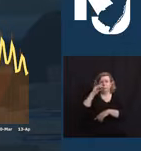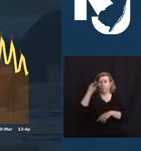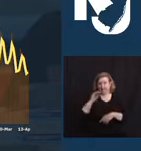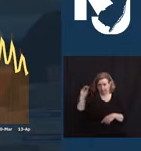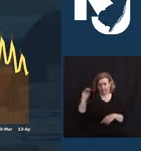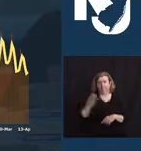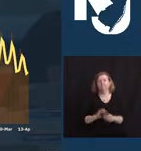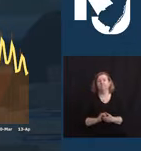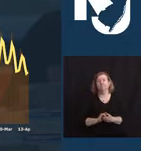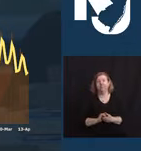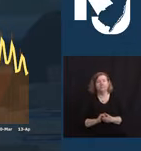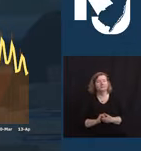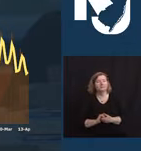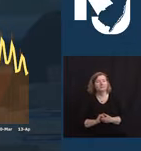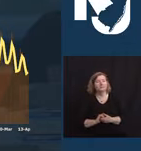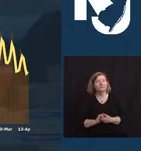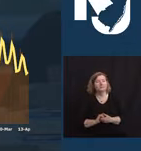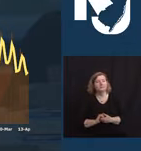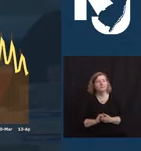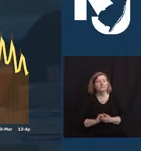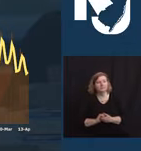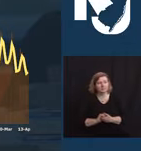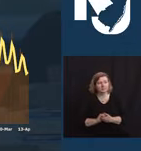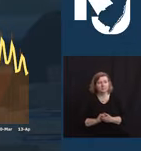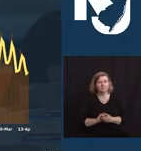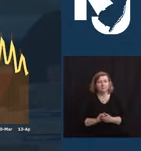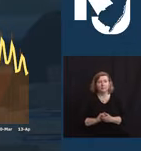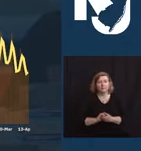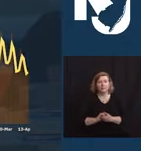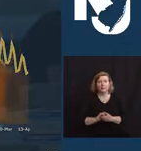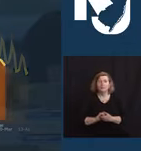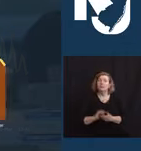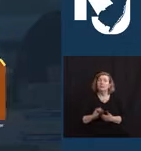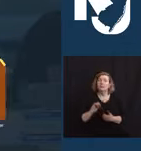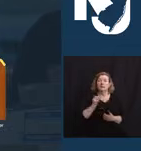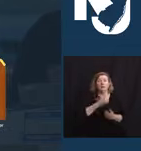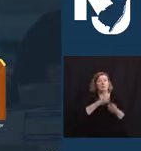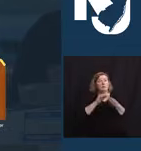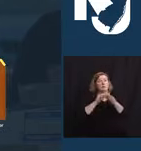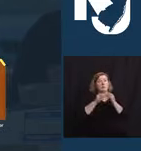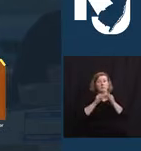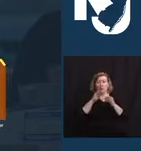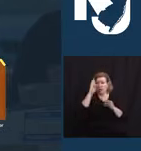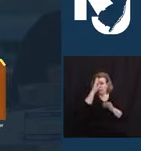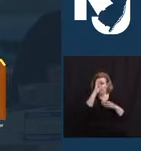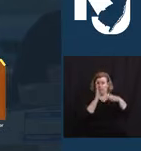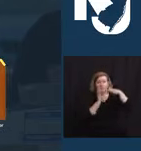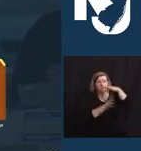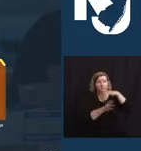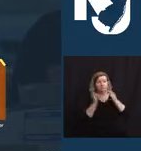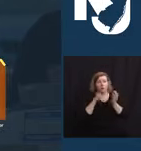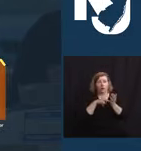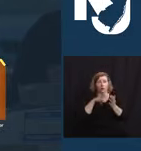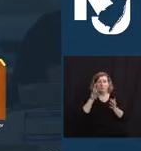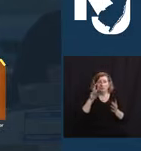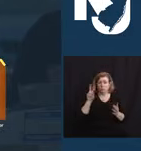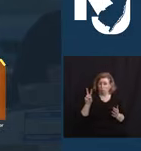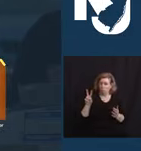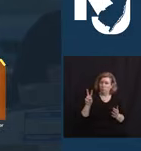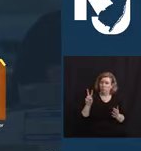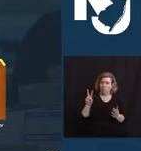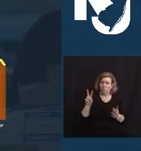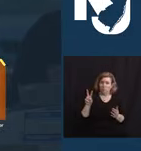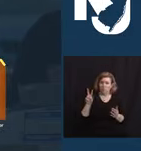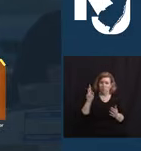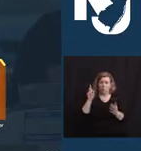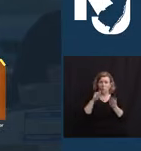tests recorded last Thursday. Our census in our hospitals last night, 2,062. 1,948 of whom